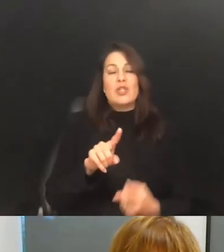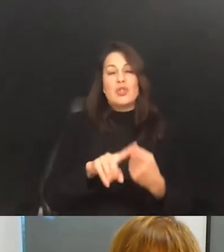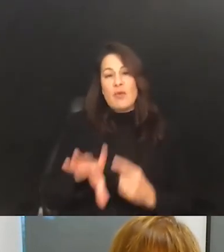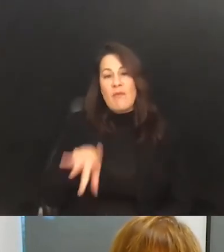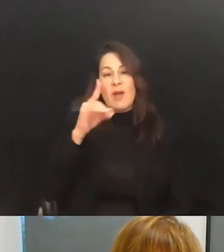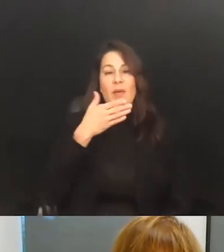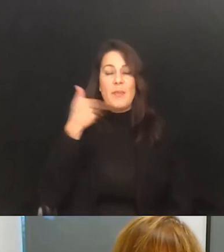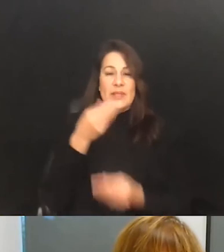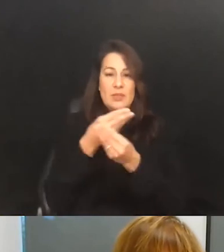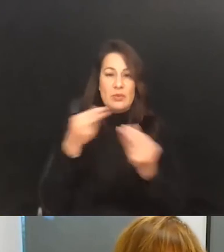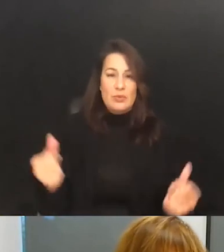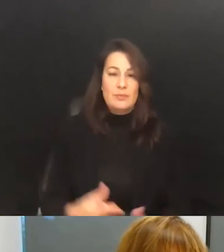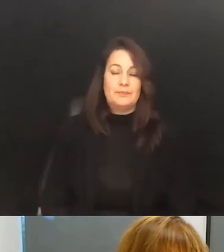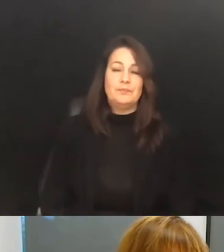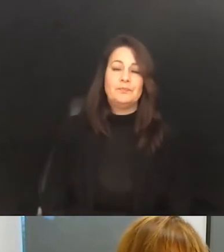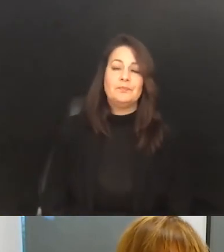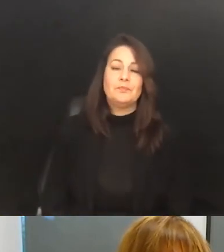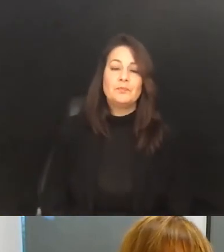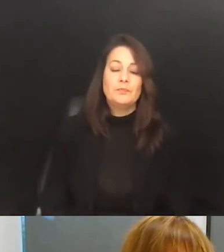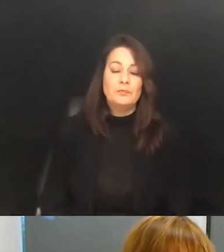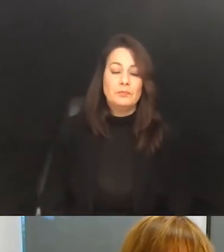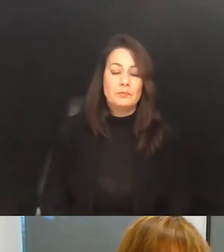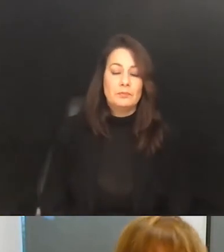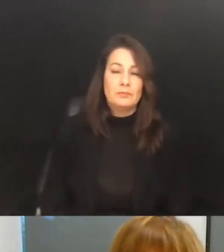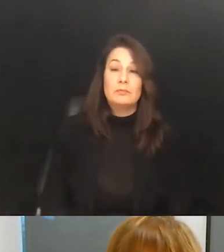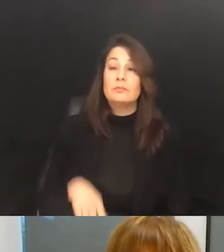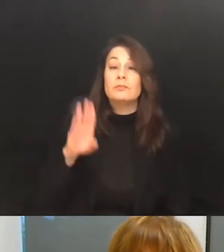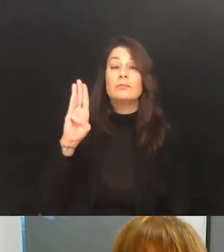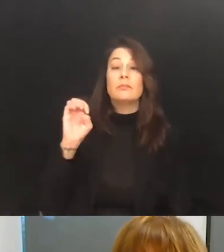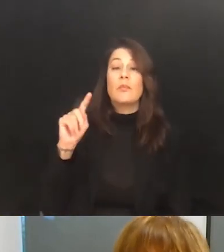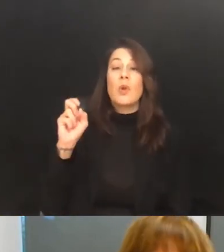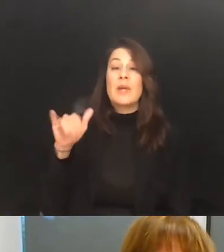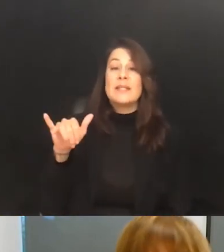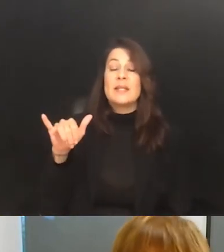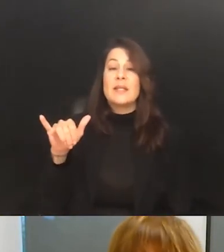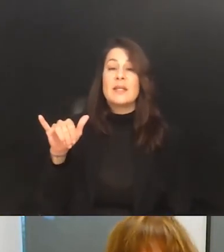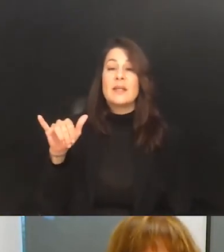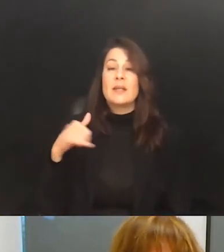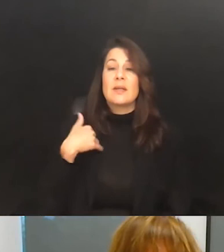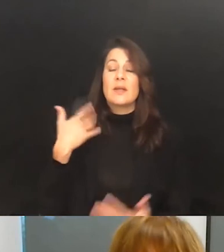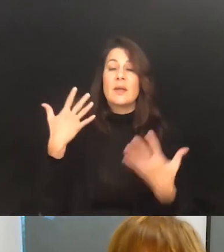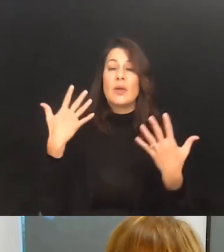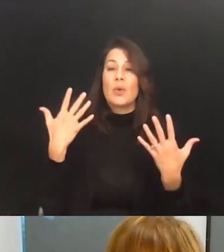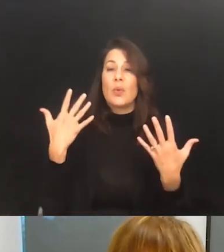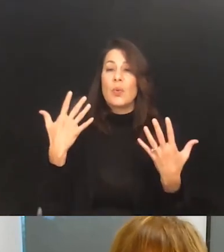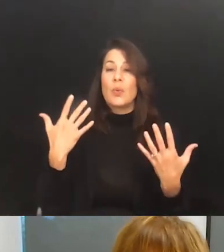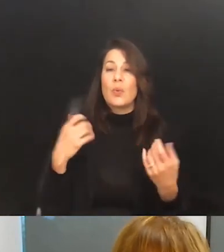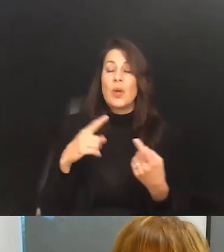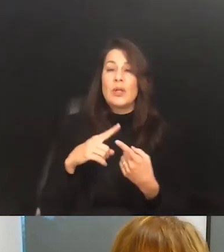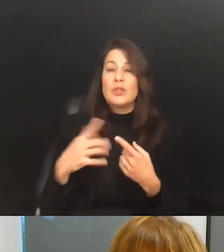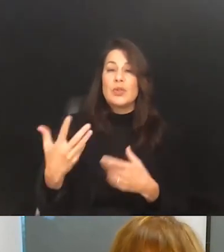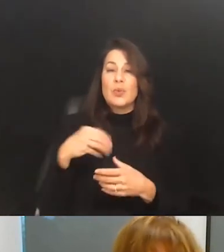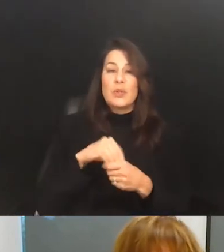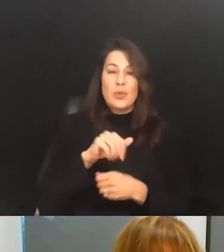solution. Okay. Betsy, might have some thoughts on this, but I also want to wrap in maybe one of some of the other questions too,